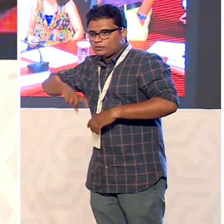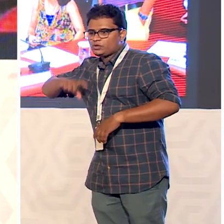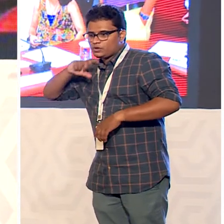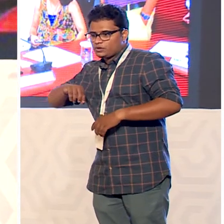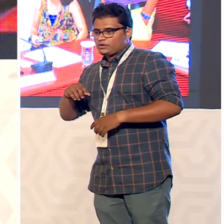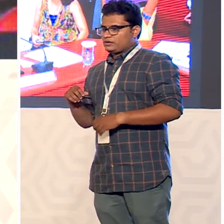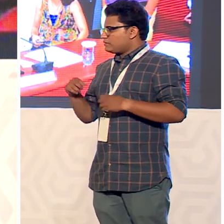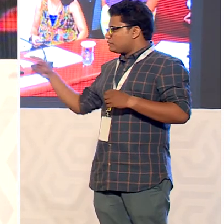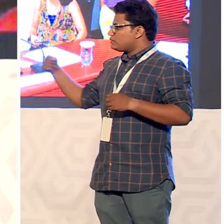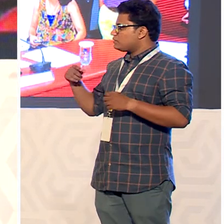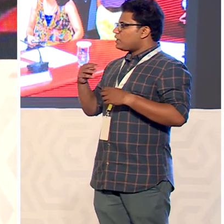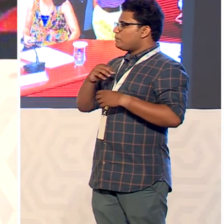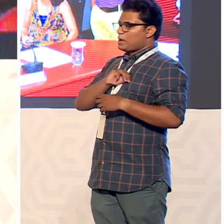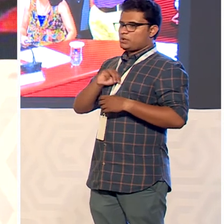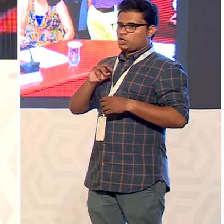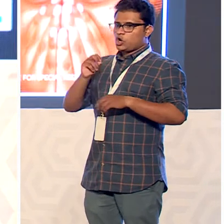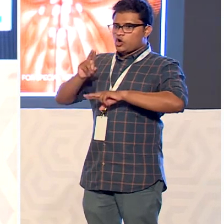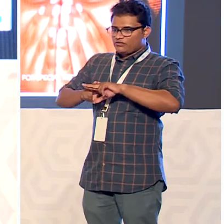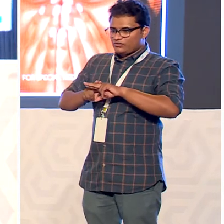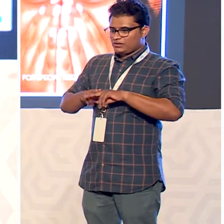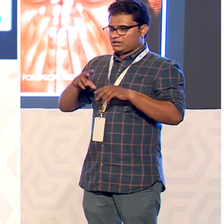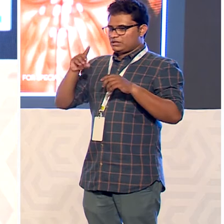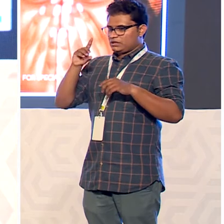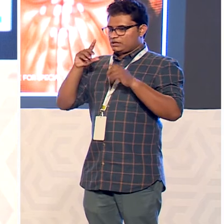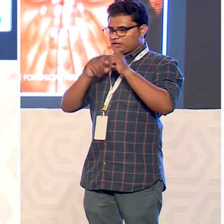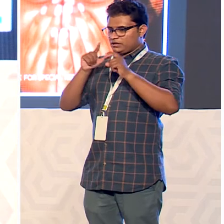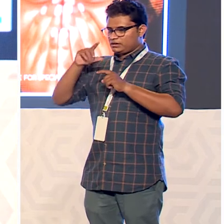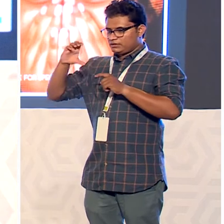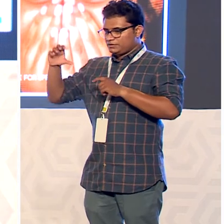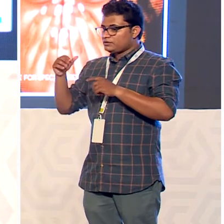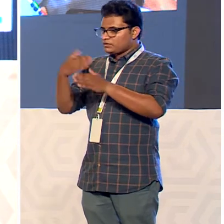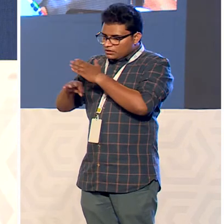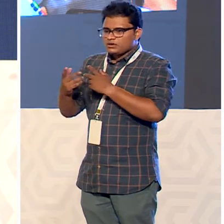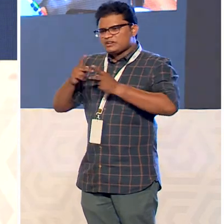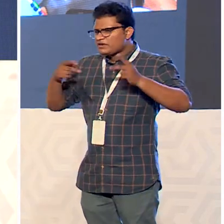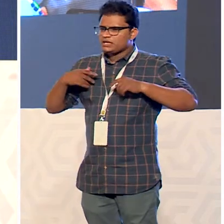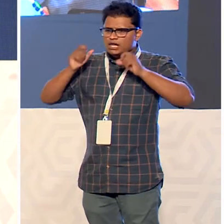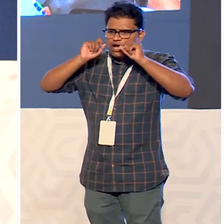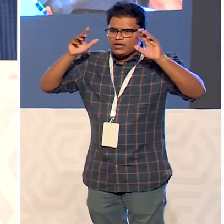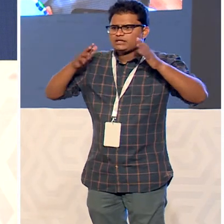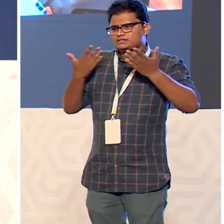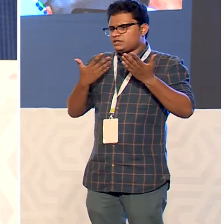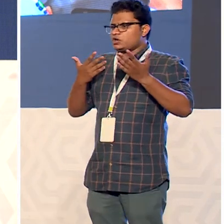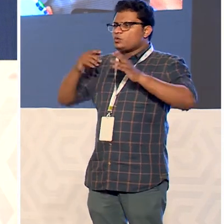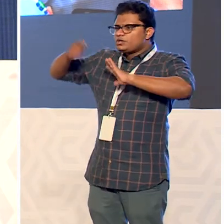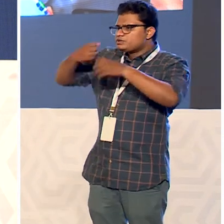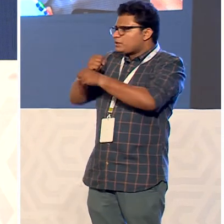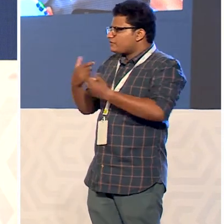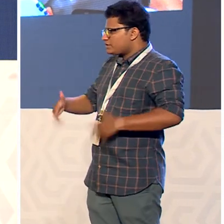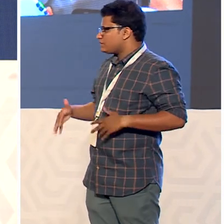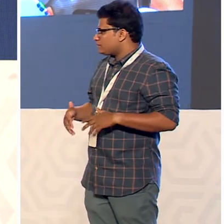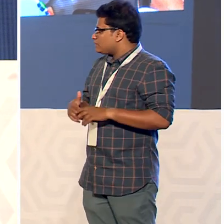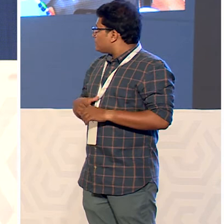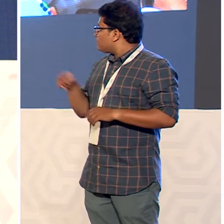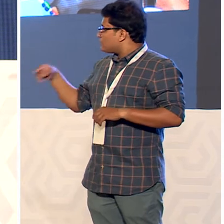i'm also a member of dr ucc to make changes in the railways we've done various awareness videos and i uh we we